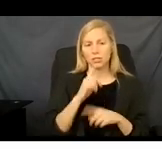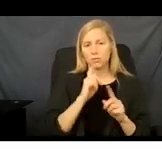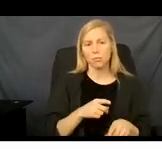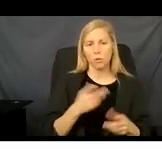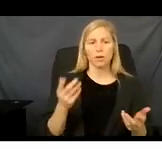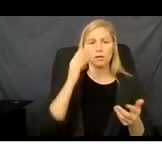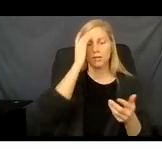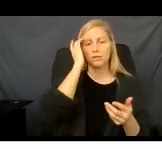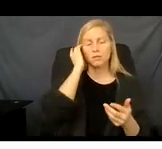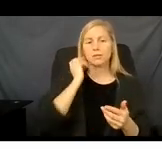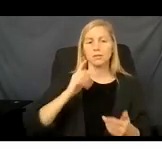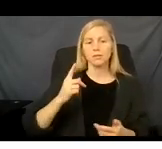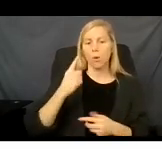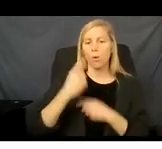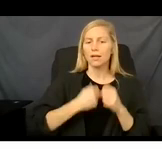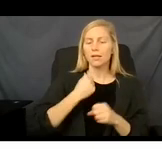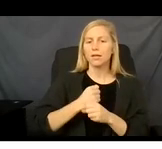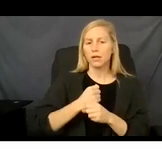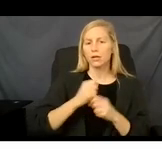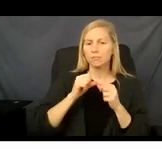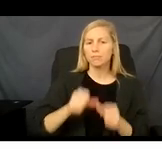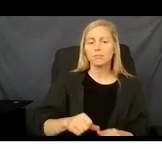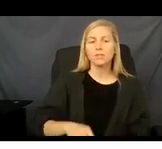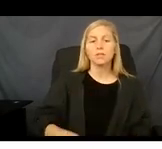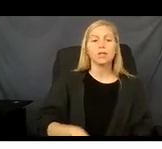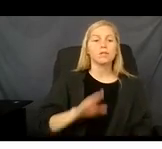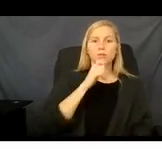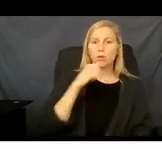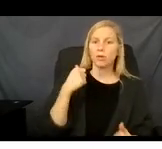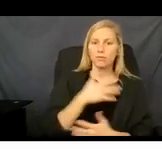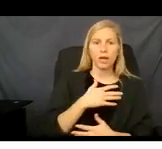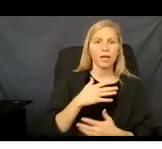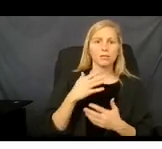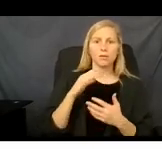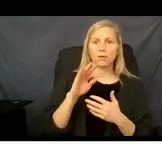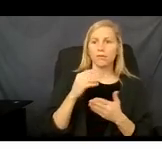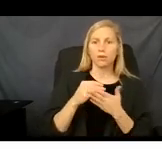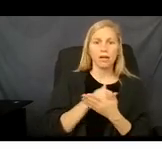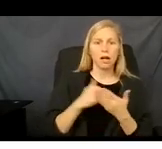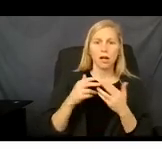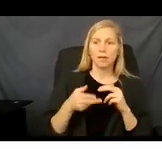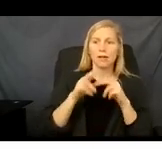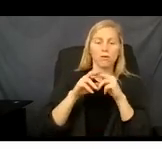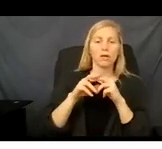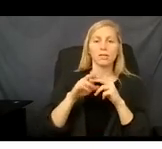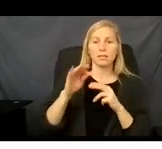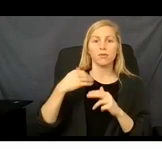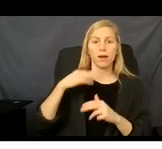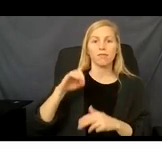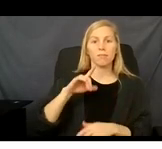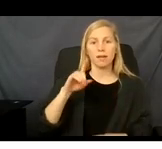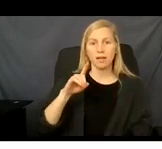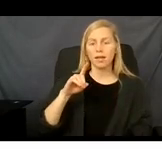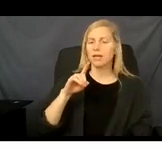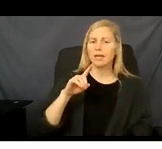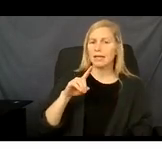So don't be afraid to report increase in your income when you have Medicaid. It should not cancel your coverage.